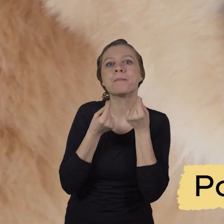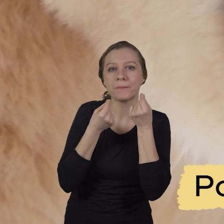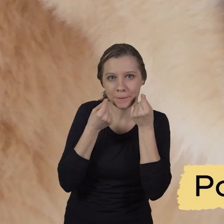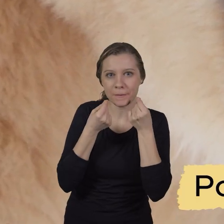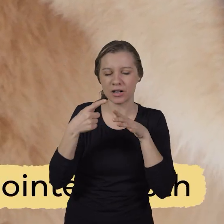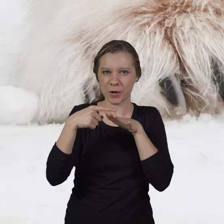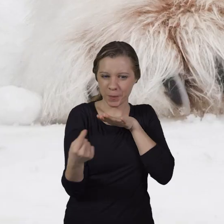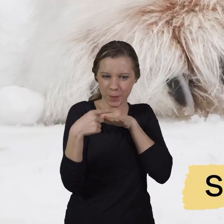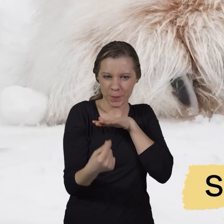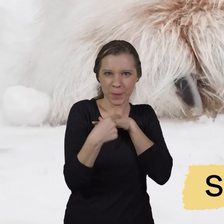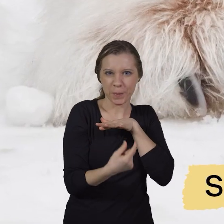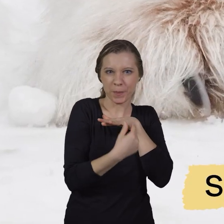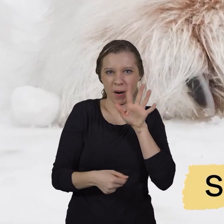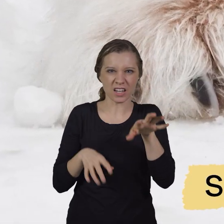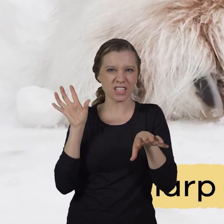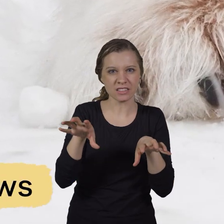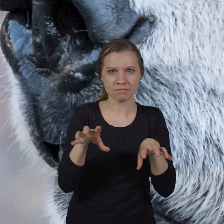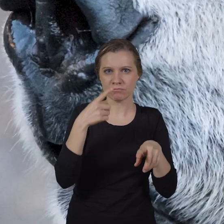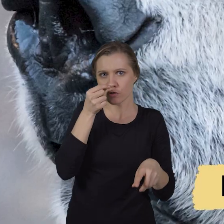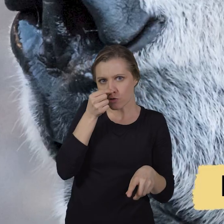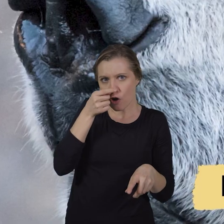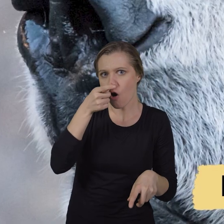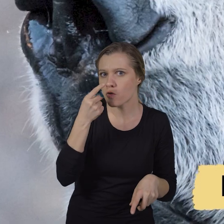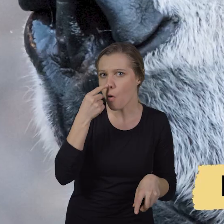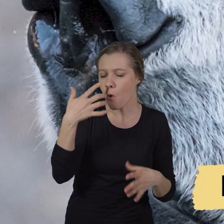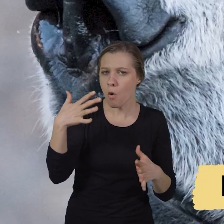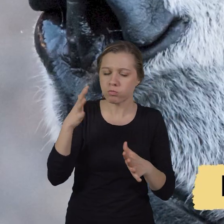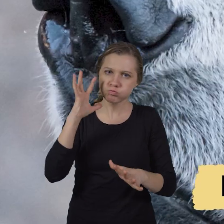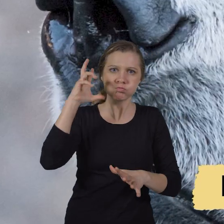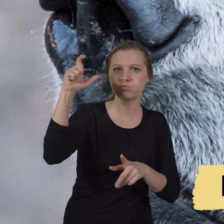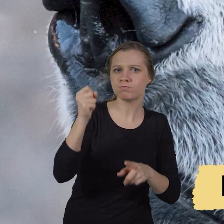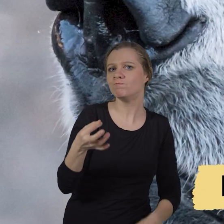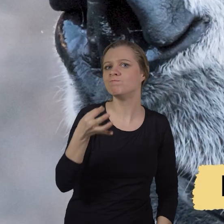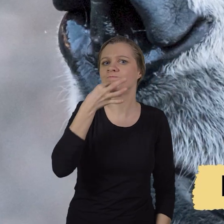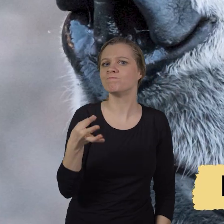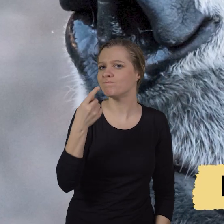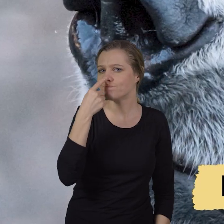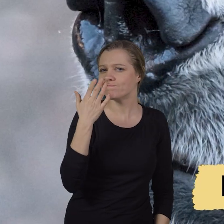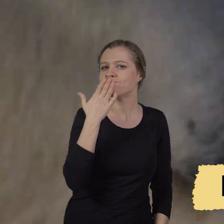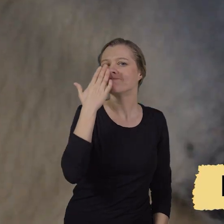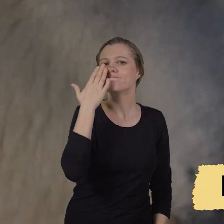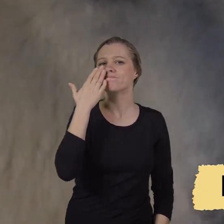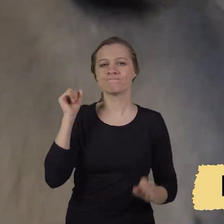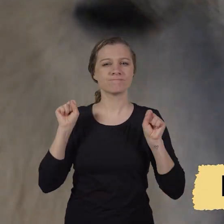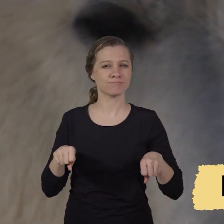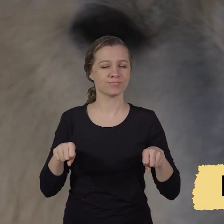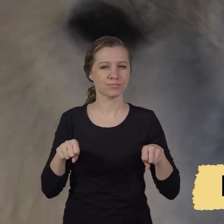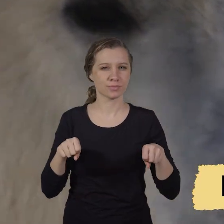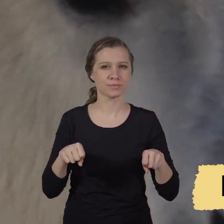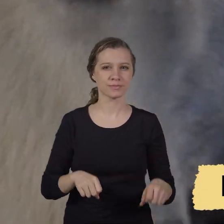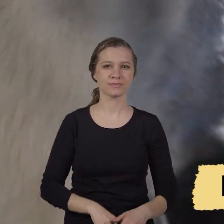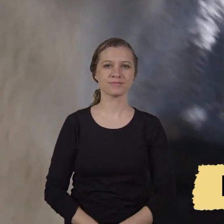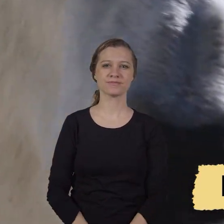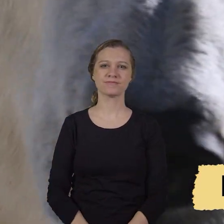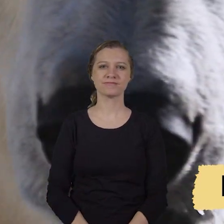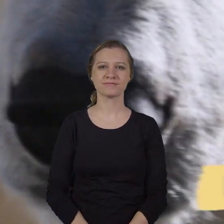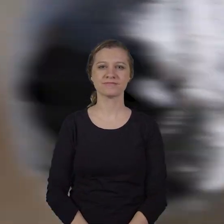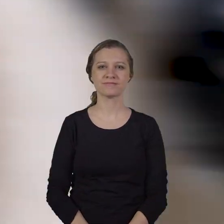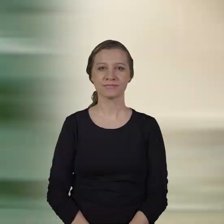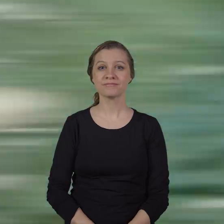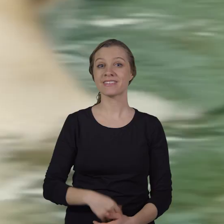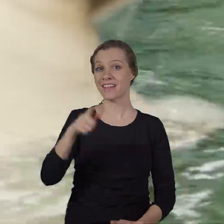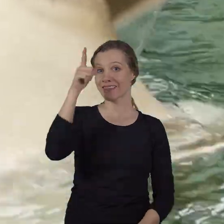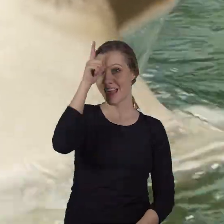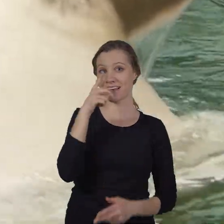pointed teeth, very sharp claws, and a long nose with a highly developed or keen sense of smell.